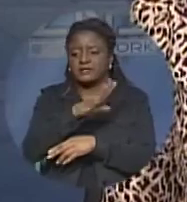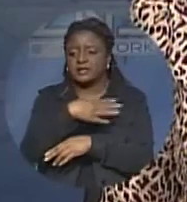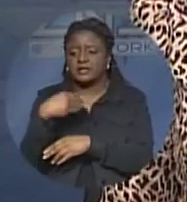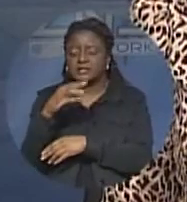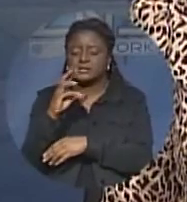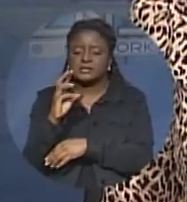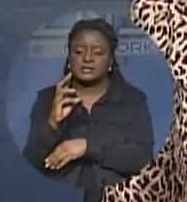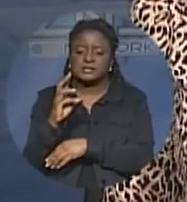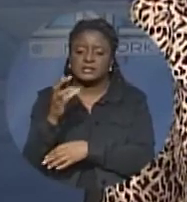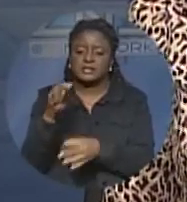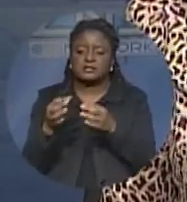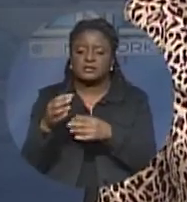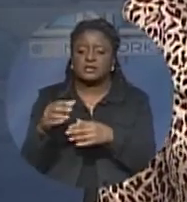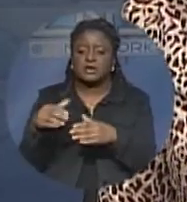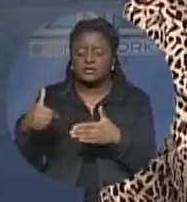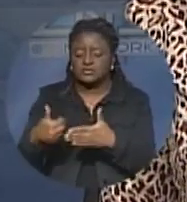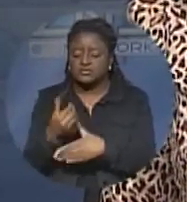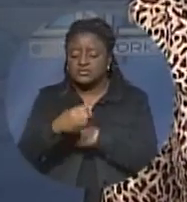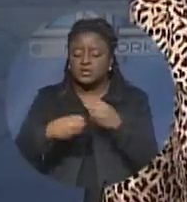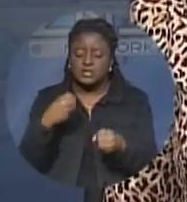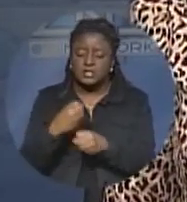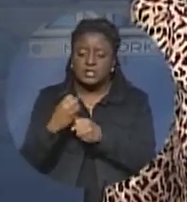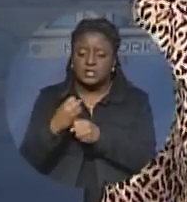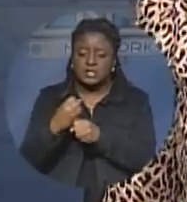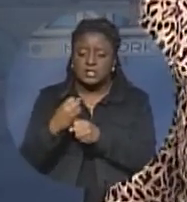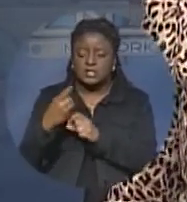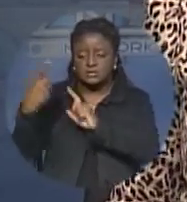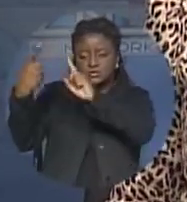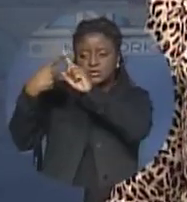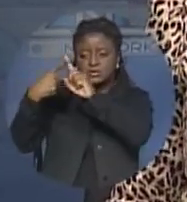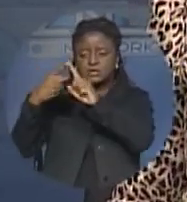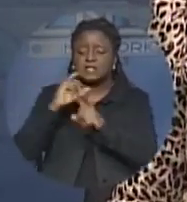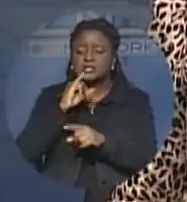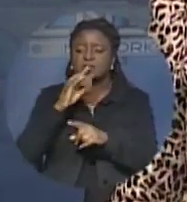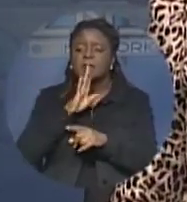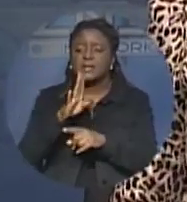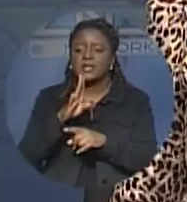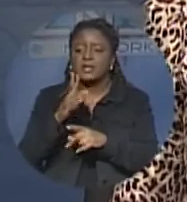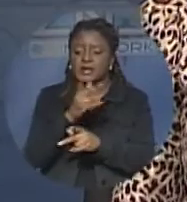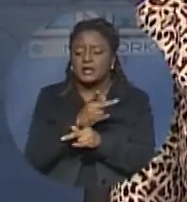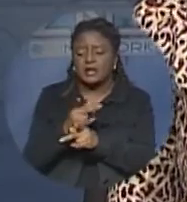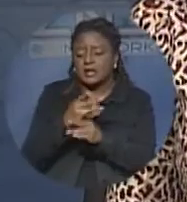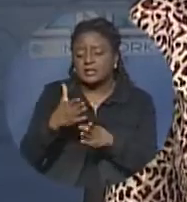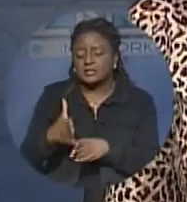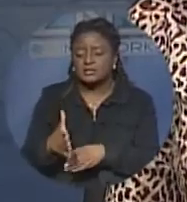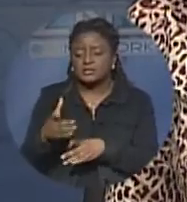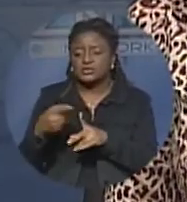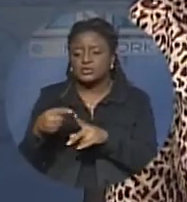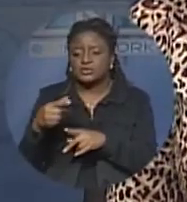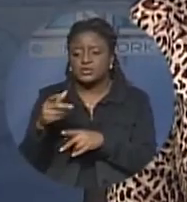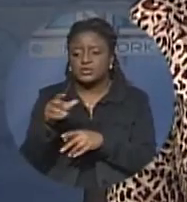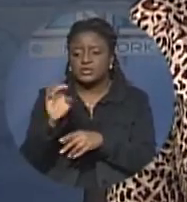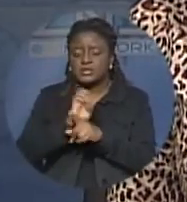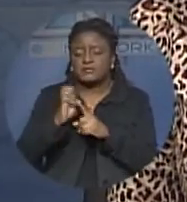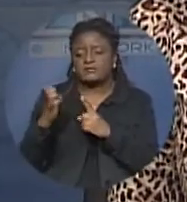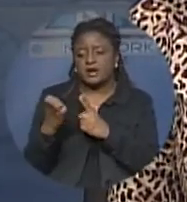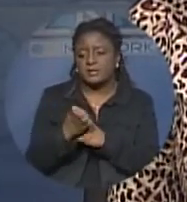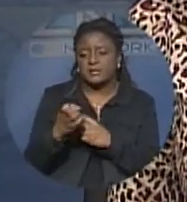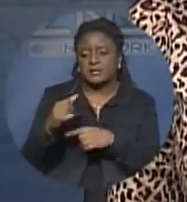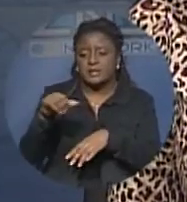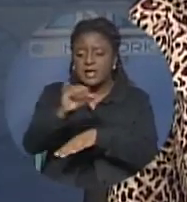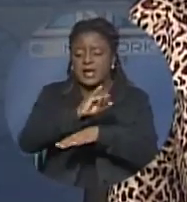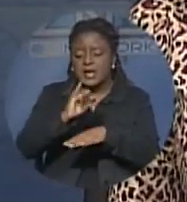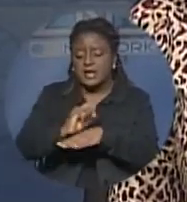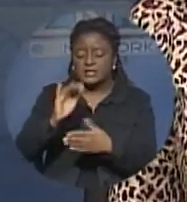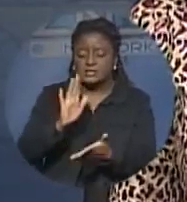Well, if your New Year's resolution this year is to be kinder to the environment and you're looking for a way to get started, the Island School in Cape